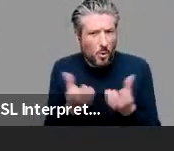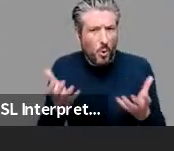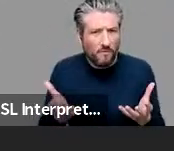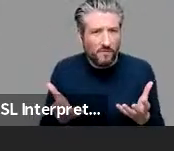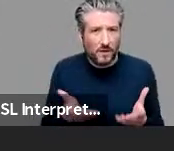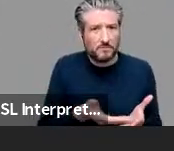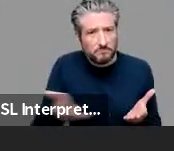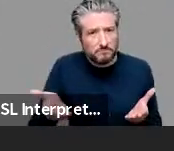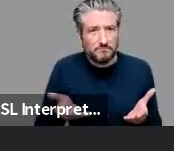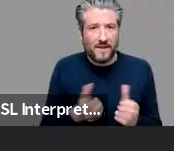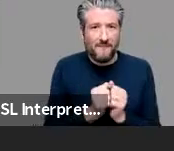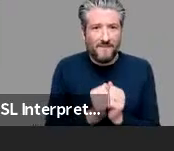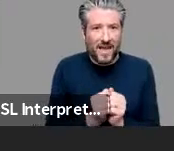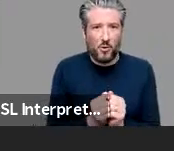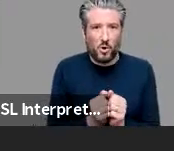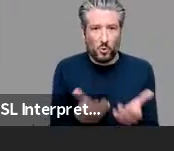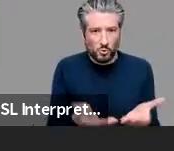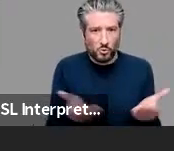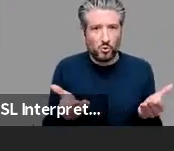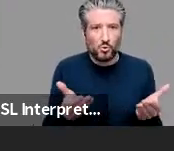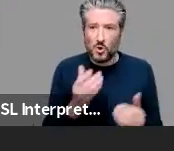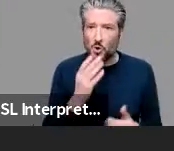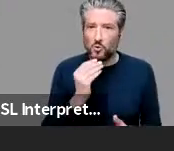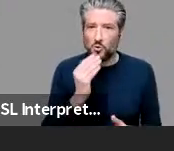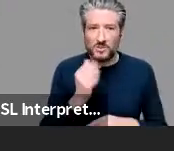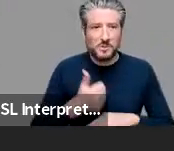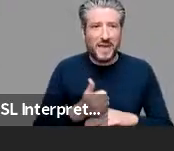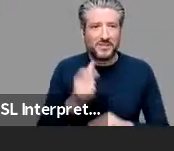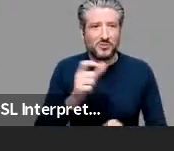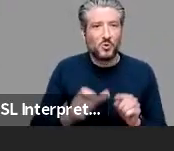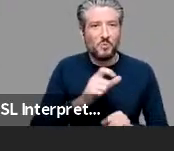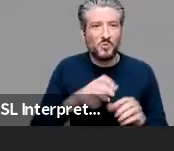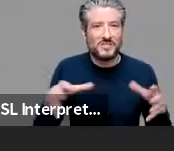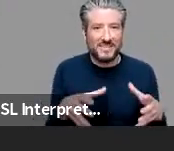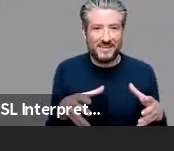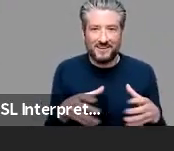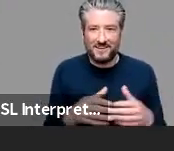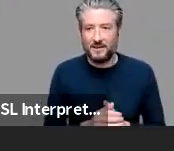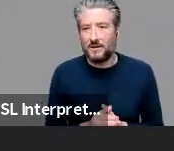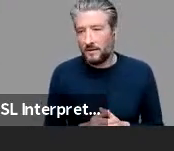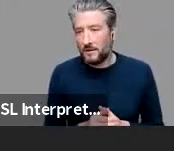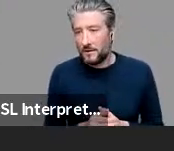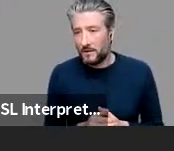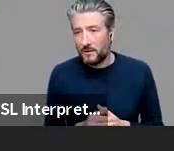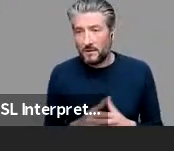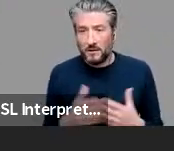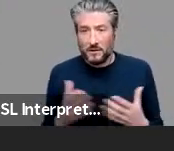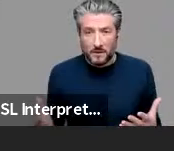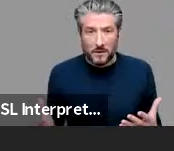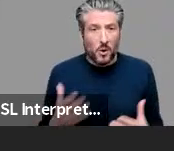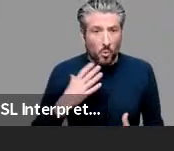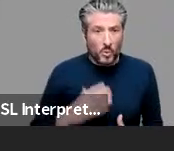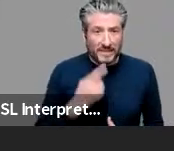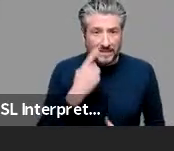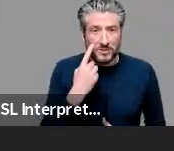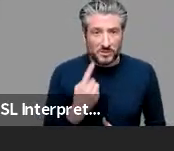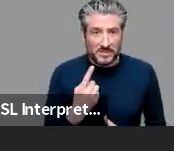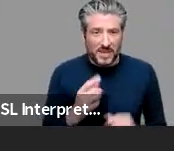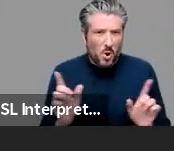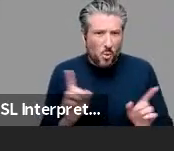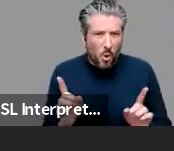do need to show how abstractions emerge emerge from exposure to usage and what cognitively realistic abstractions would look